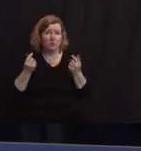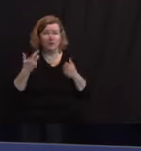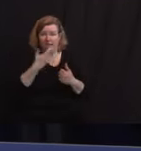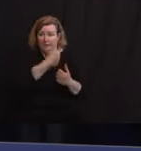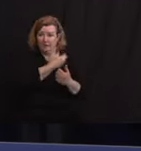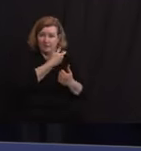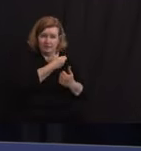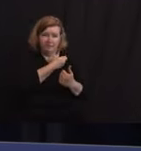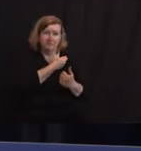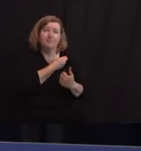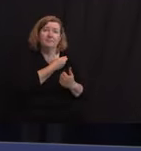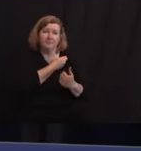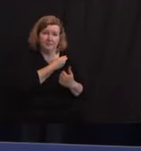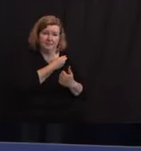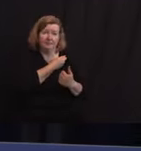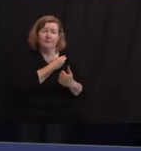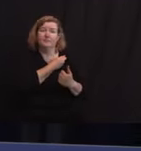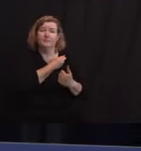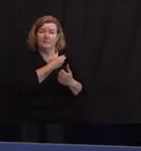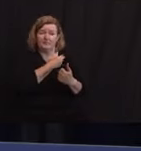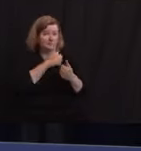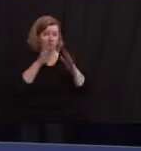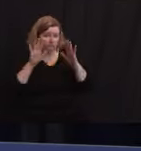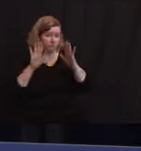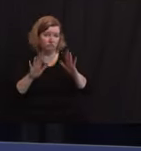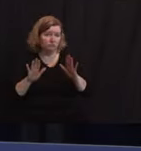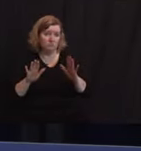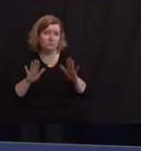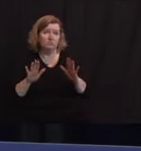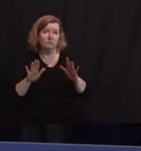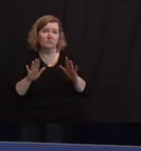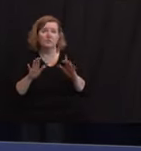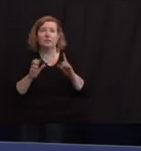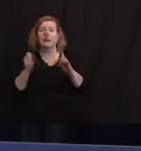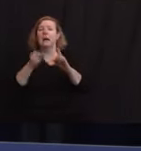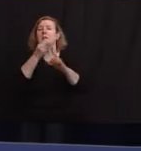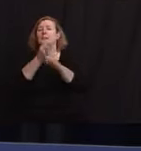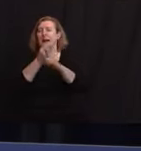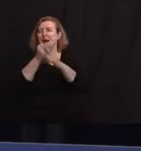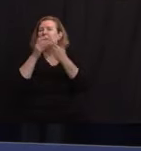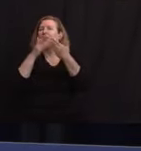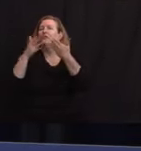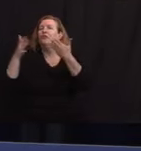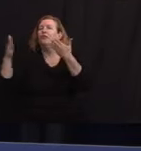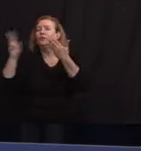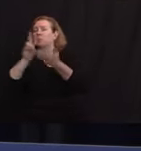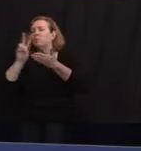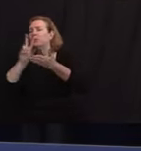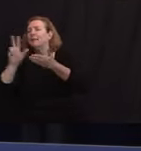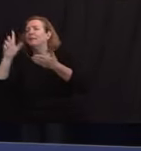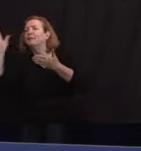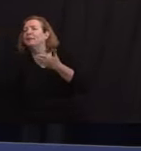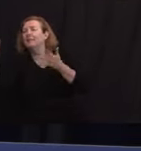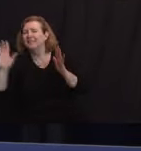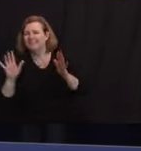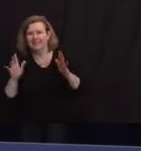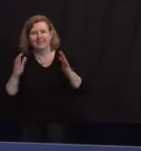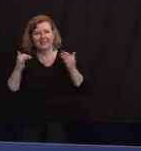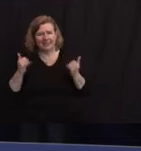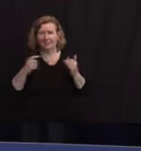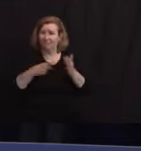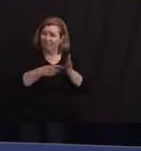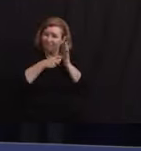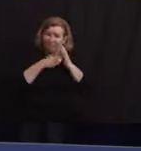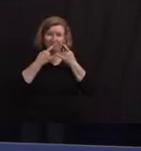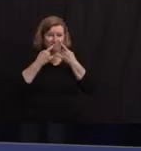the great coverage that we're doing, that will have an impact a couple weeks out versus what we have to do now with our, you know, again, and